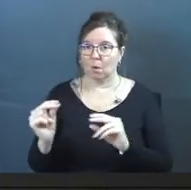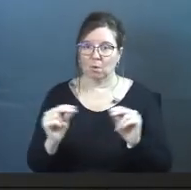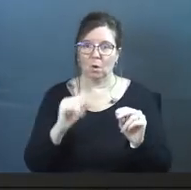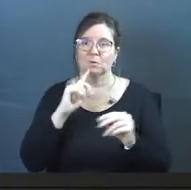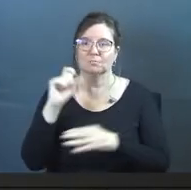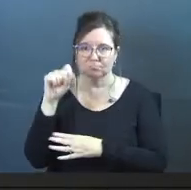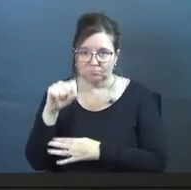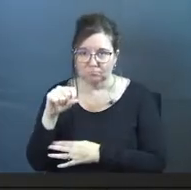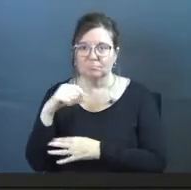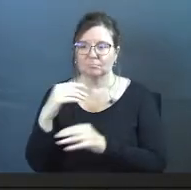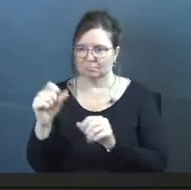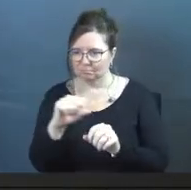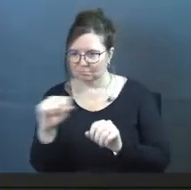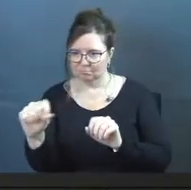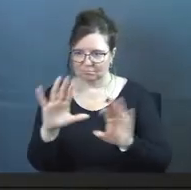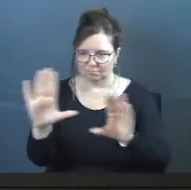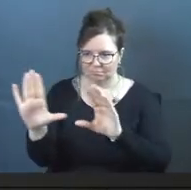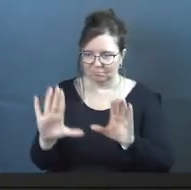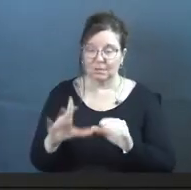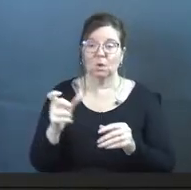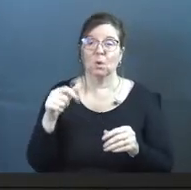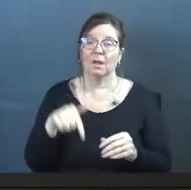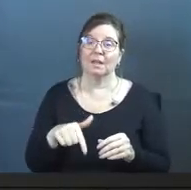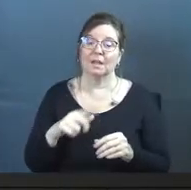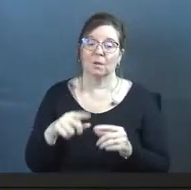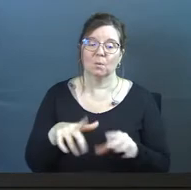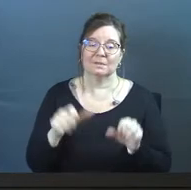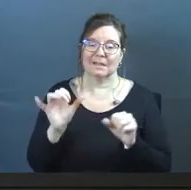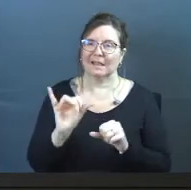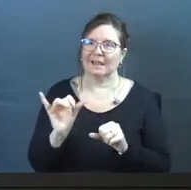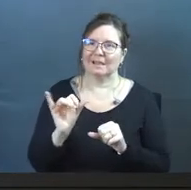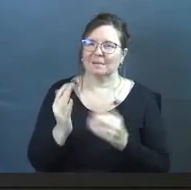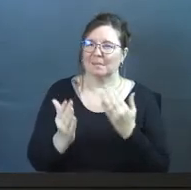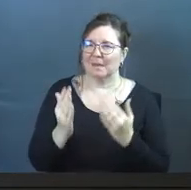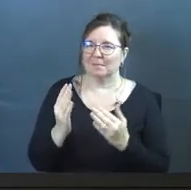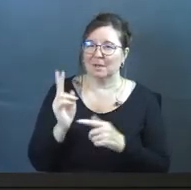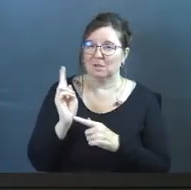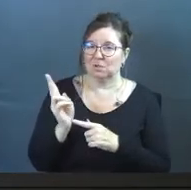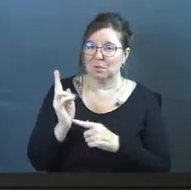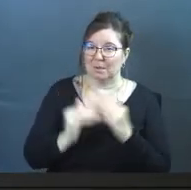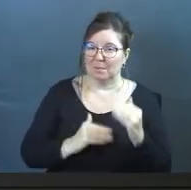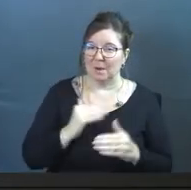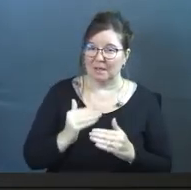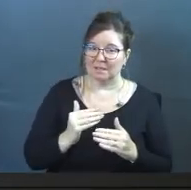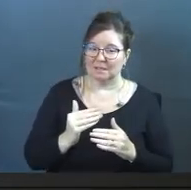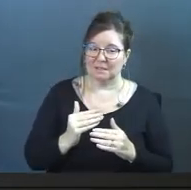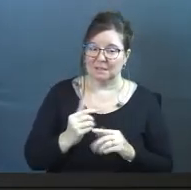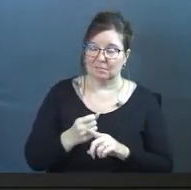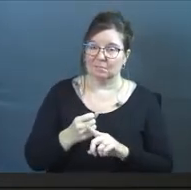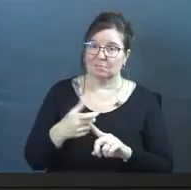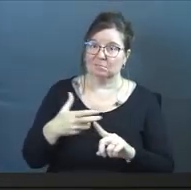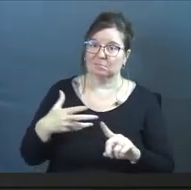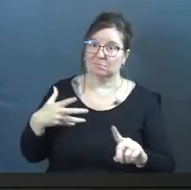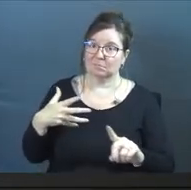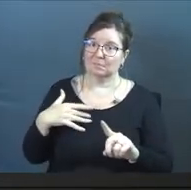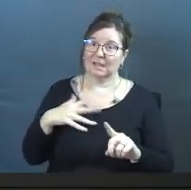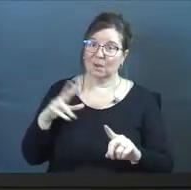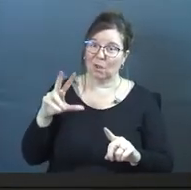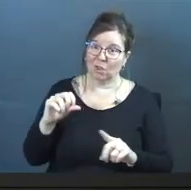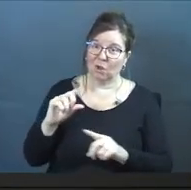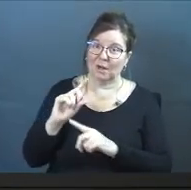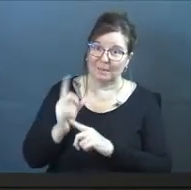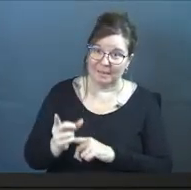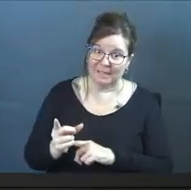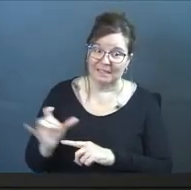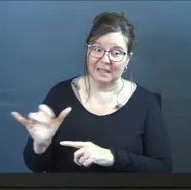no, chin down, chin down this way. Like, so this would take like a, maybe a two minute process. I'm telling you people that it was 30